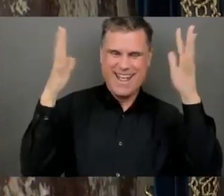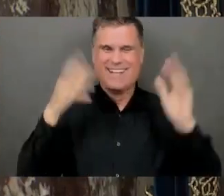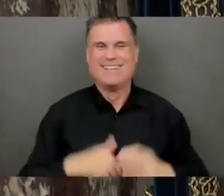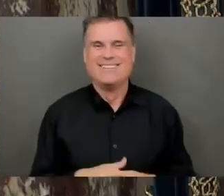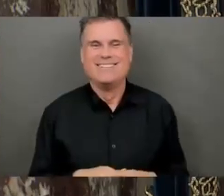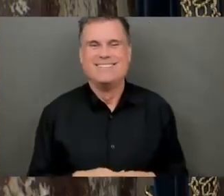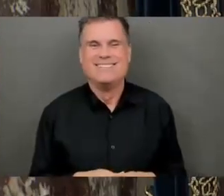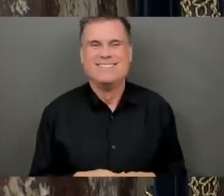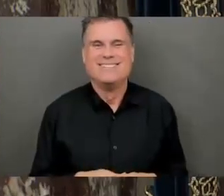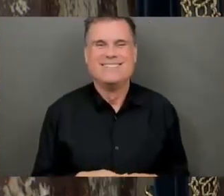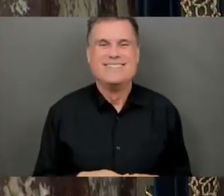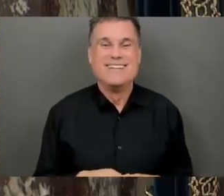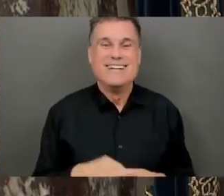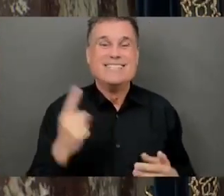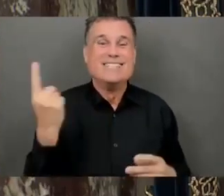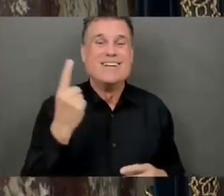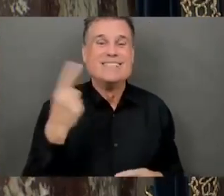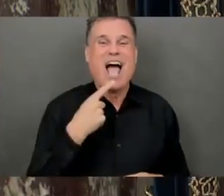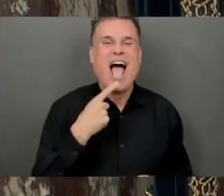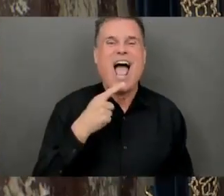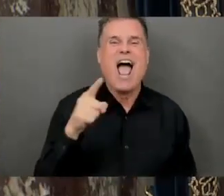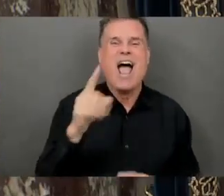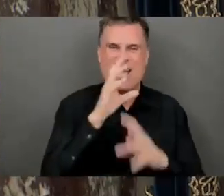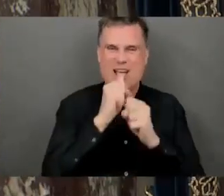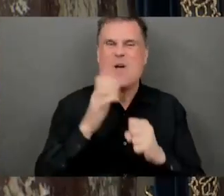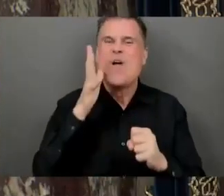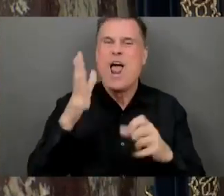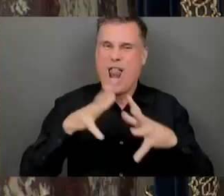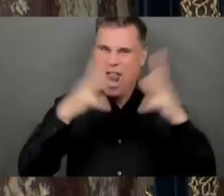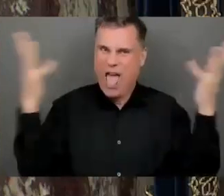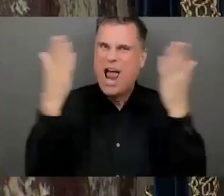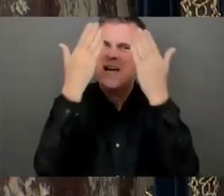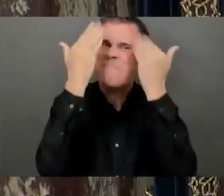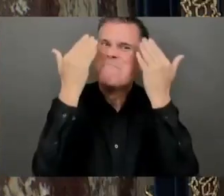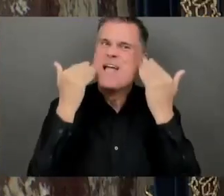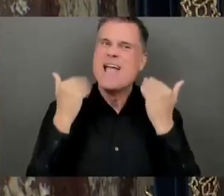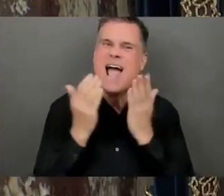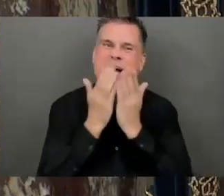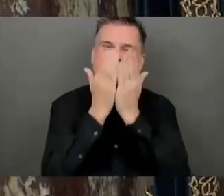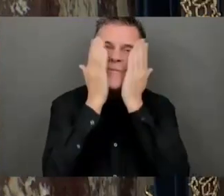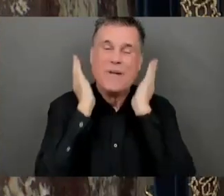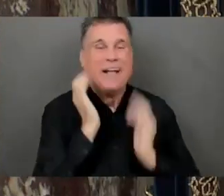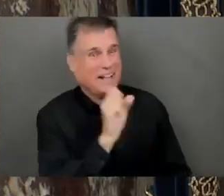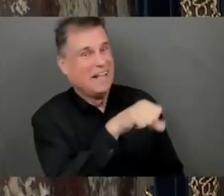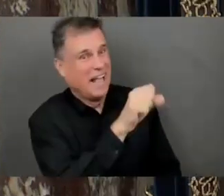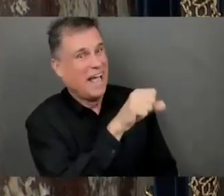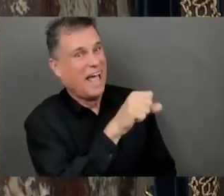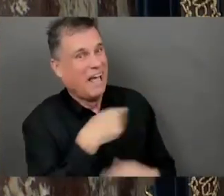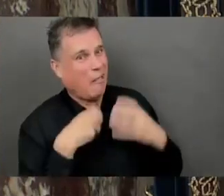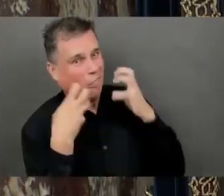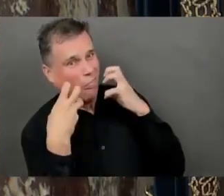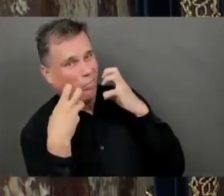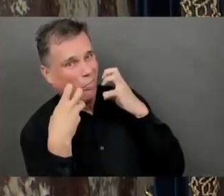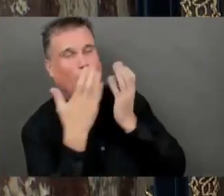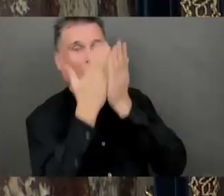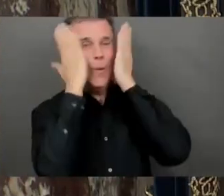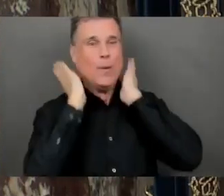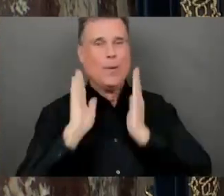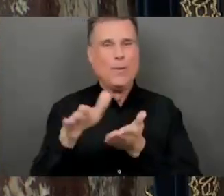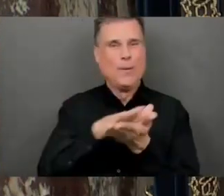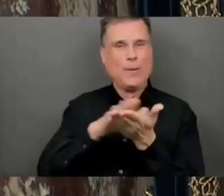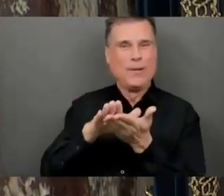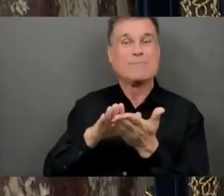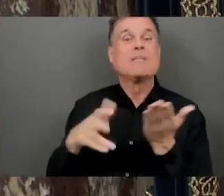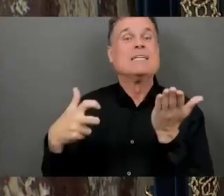I'll be performing in a sold-out ballroom at the Guilford Sheridan to Winona Judd's version